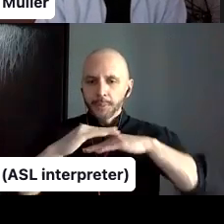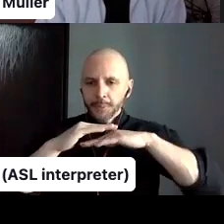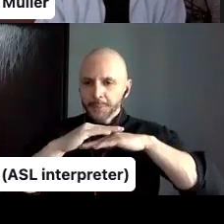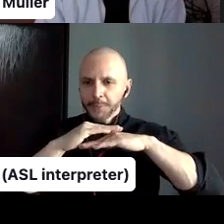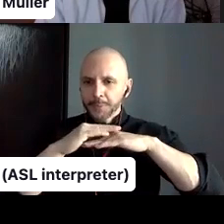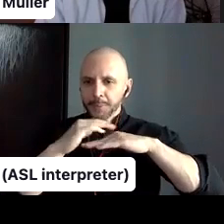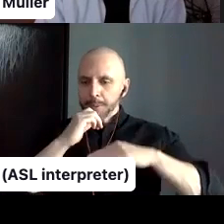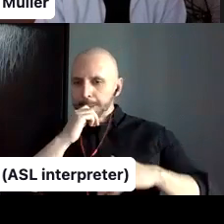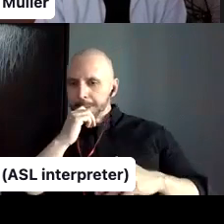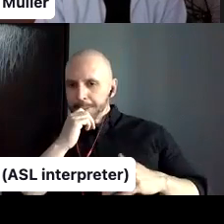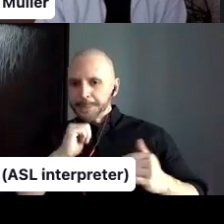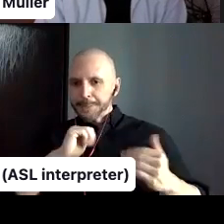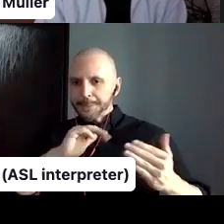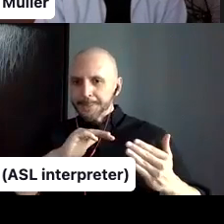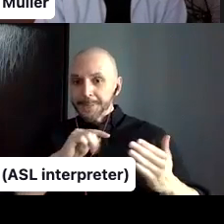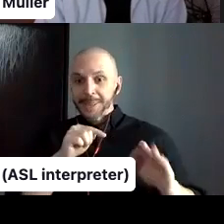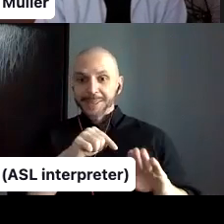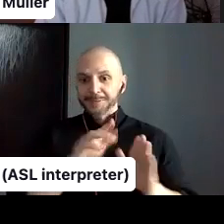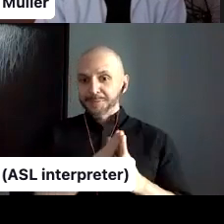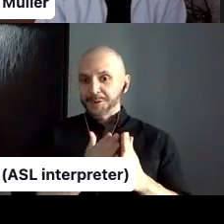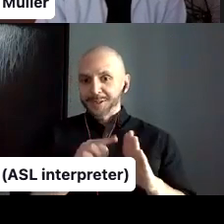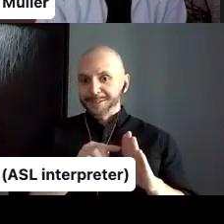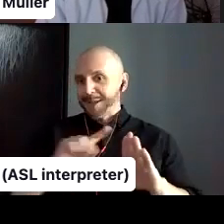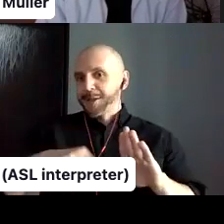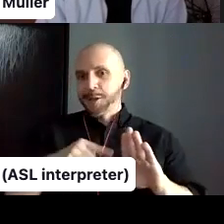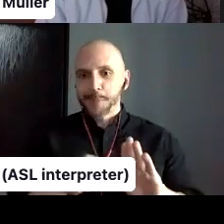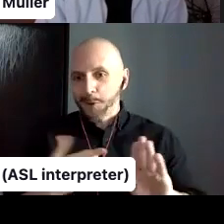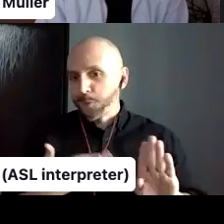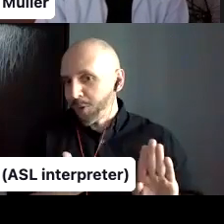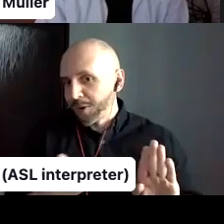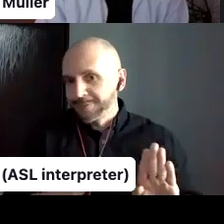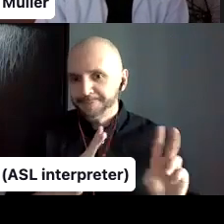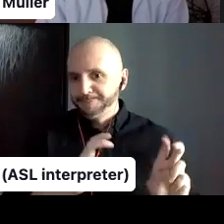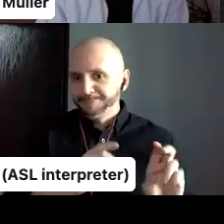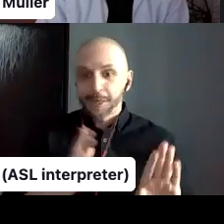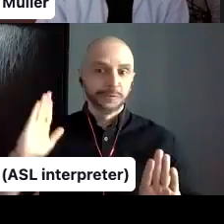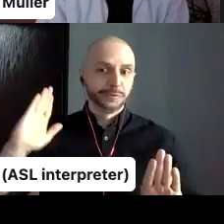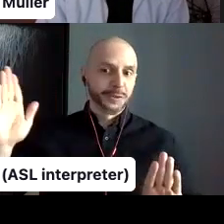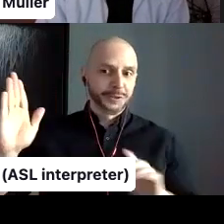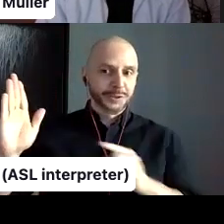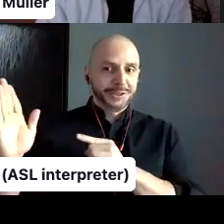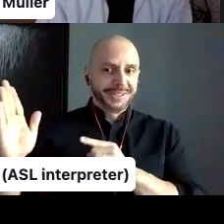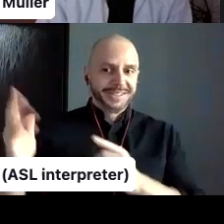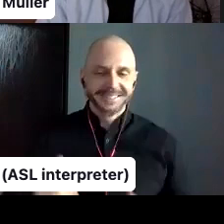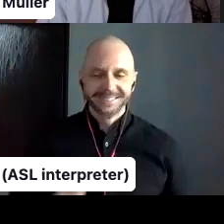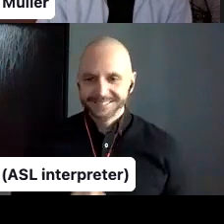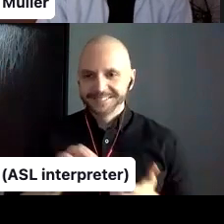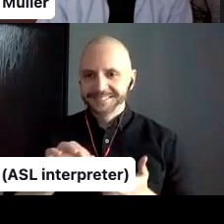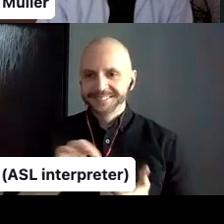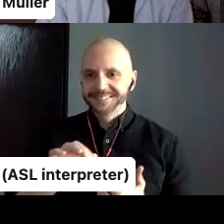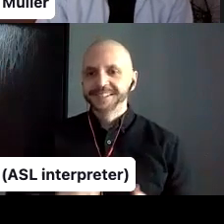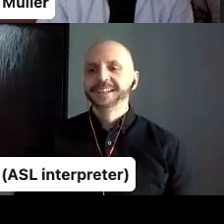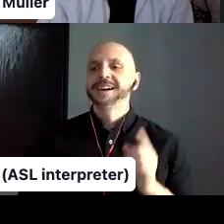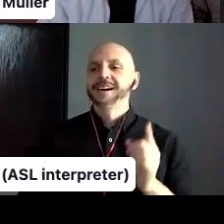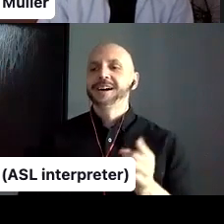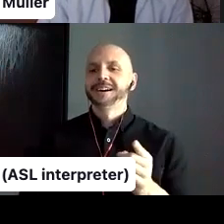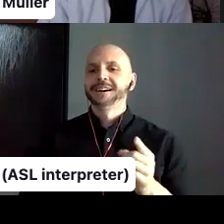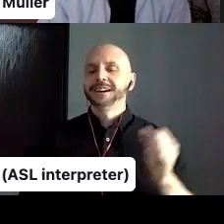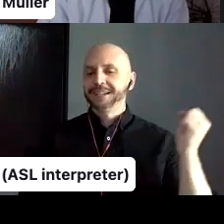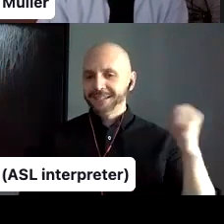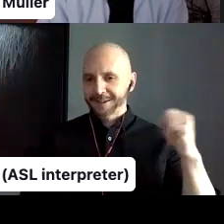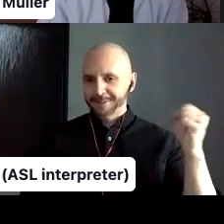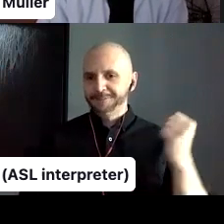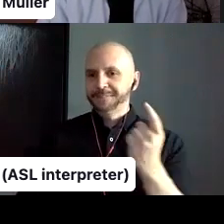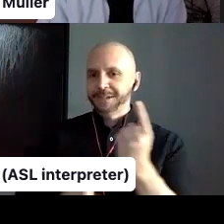it's a book about the future. So that's, that's very true. I think for us, of course, receiving them